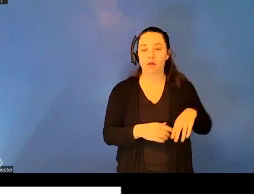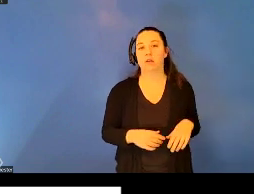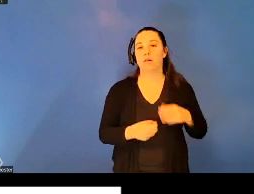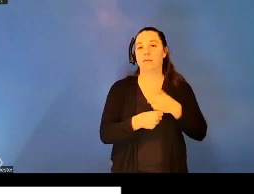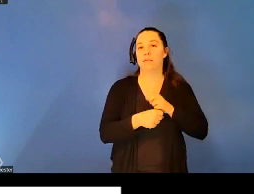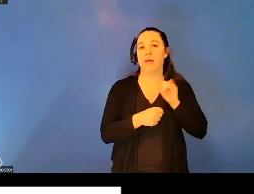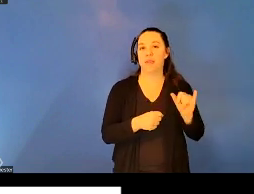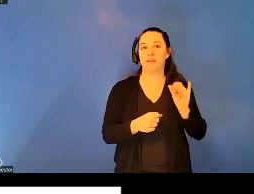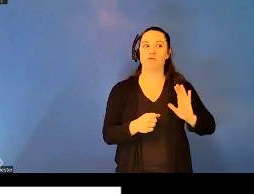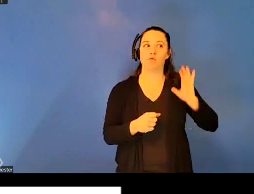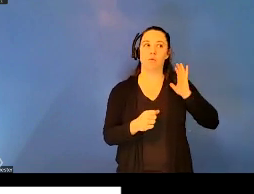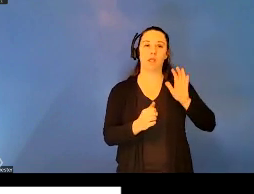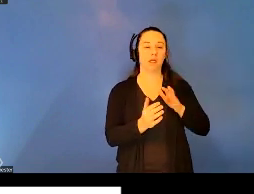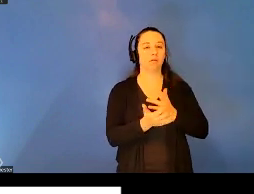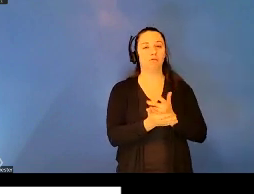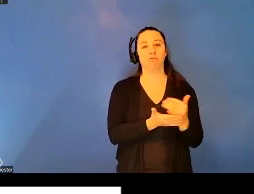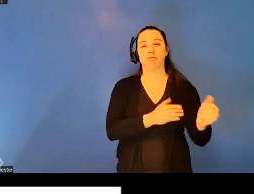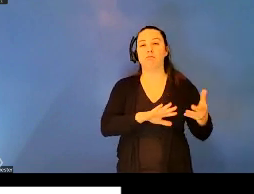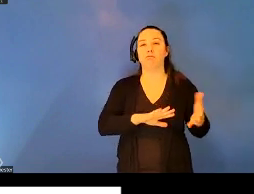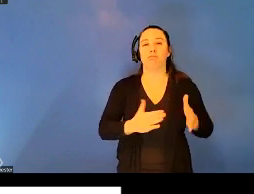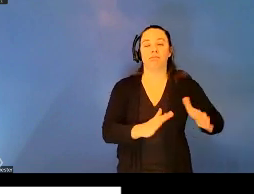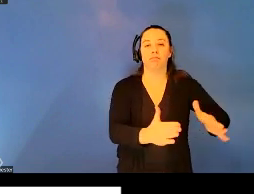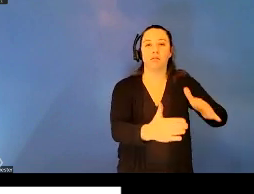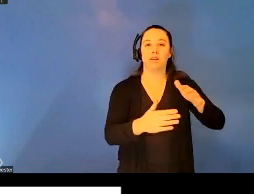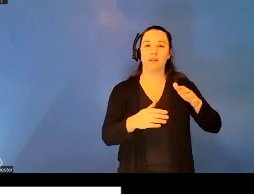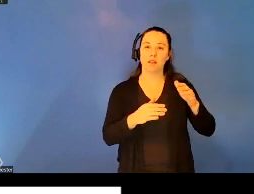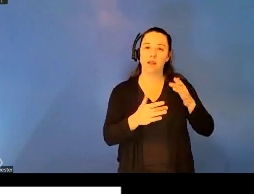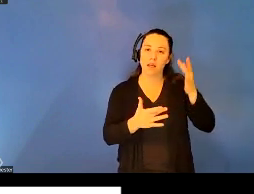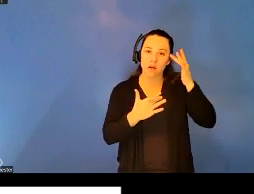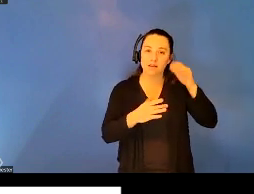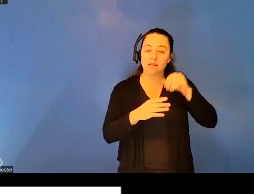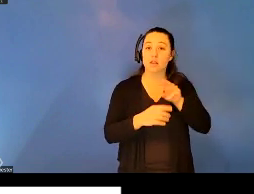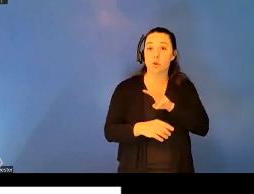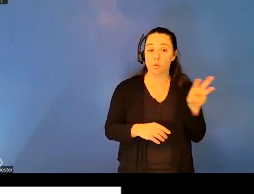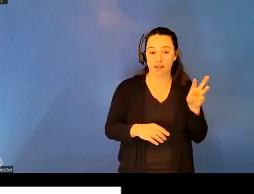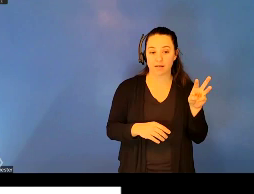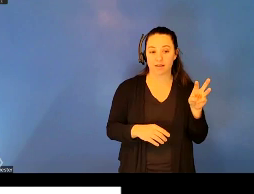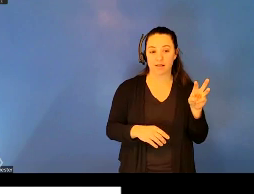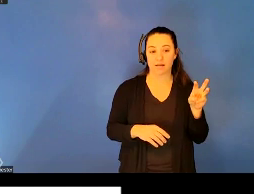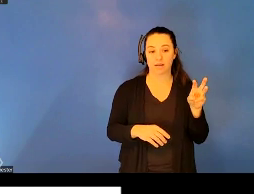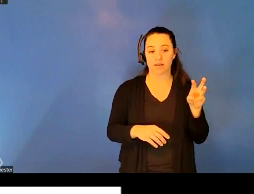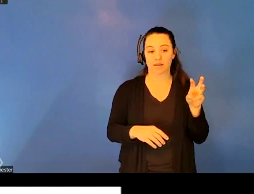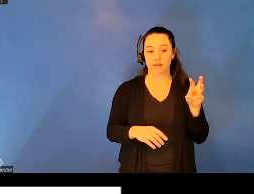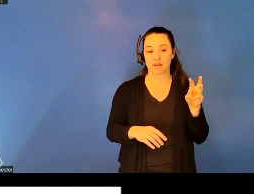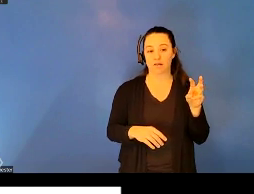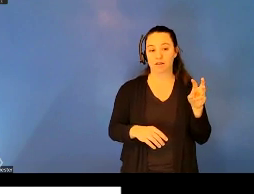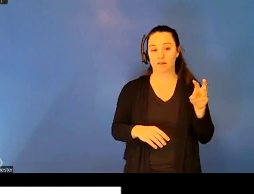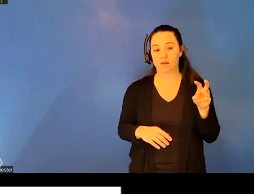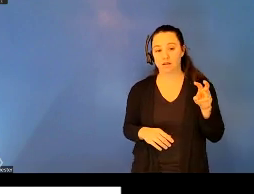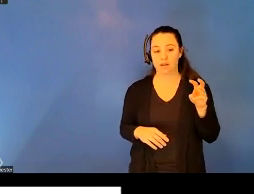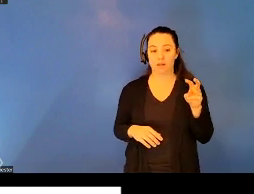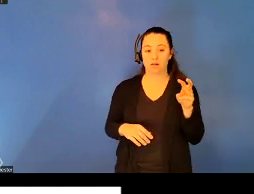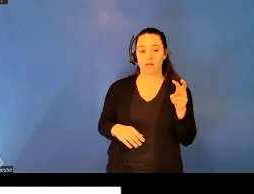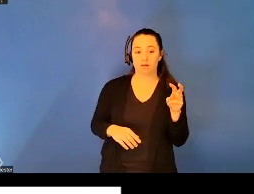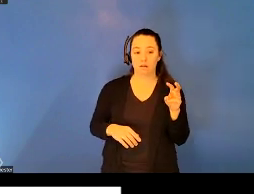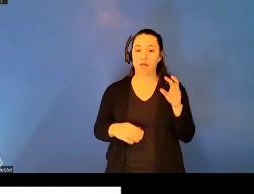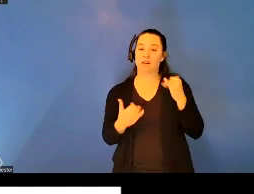devastating illnesses in the West cosmopolitan centers a concern only if there's significant